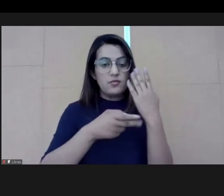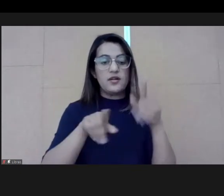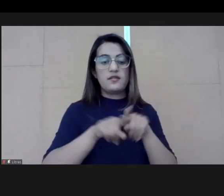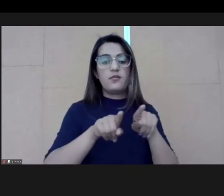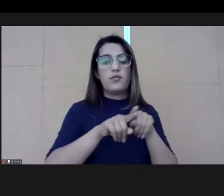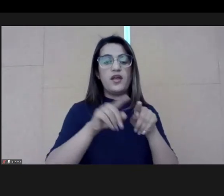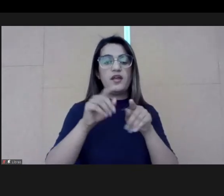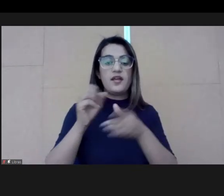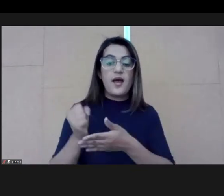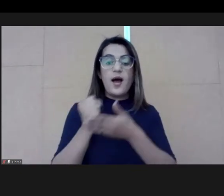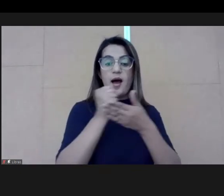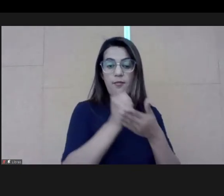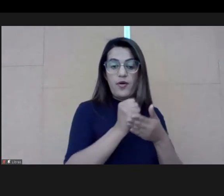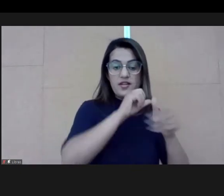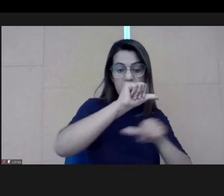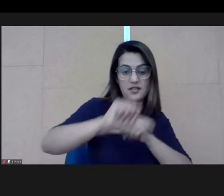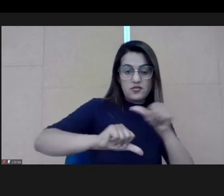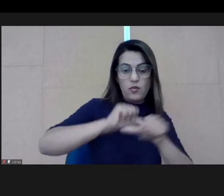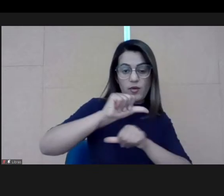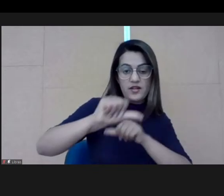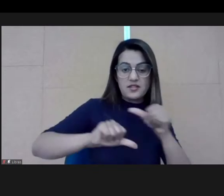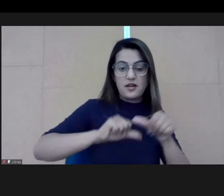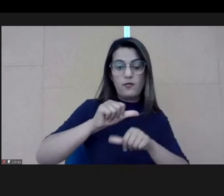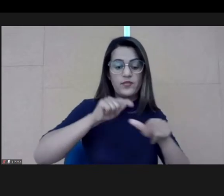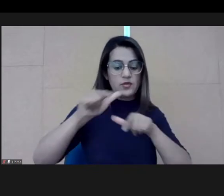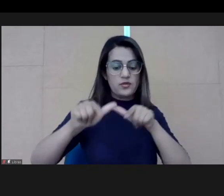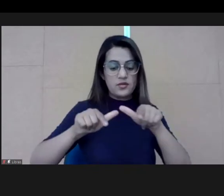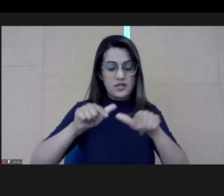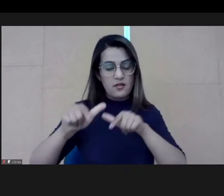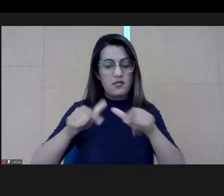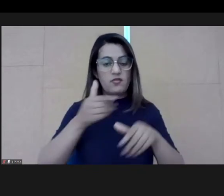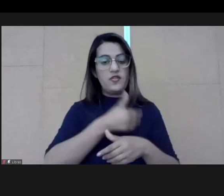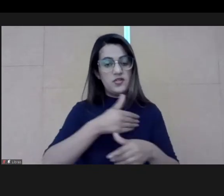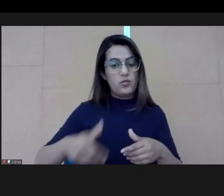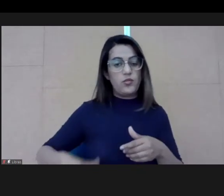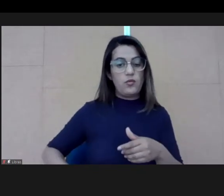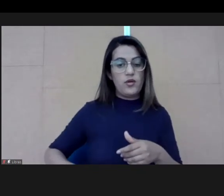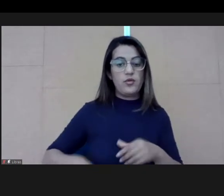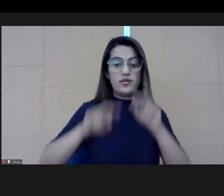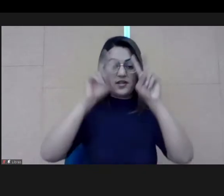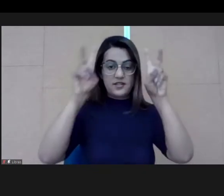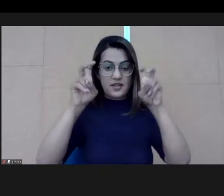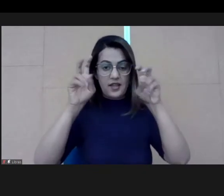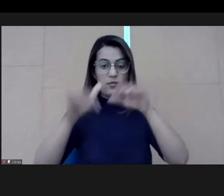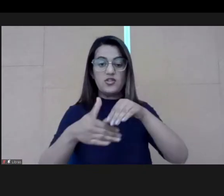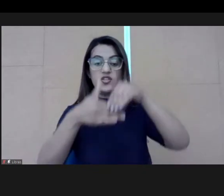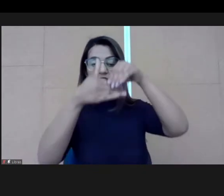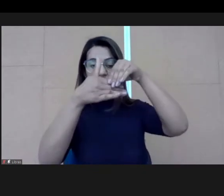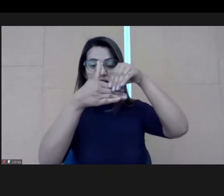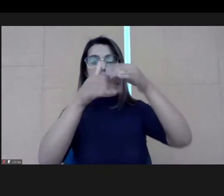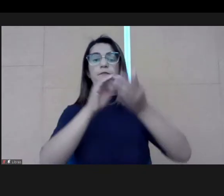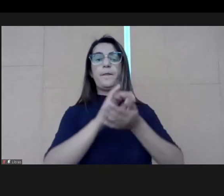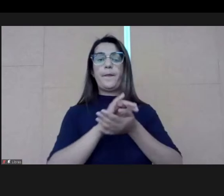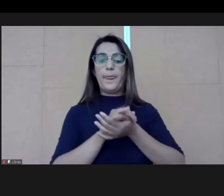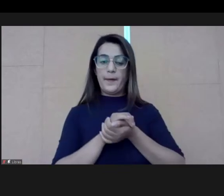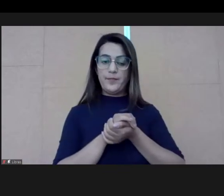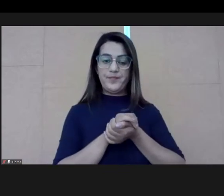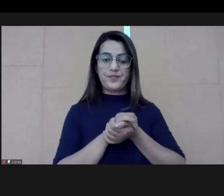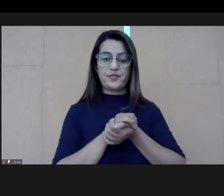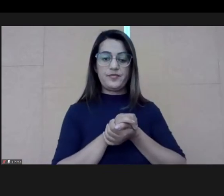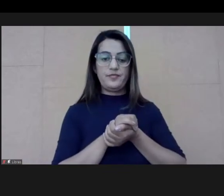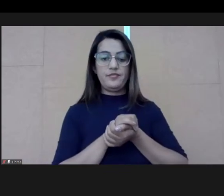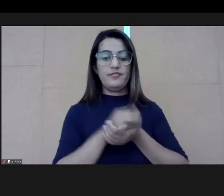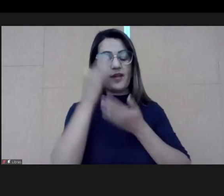can support the transformation about this specific topic of leadership.